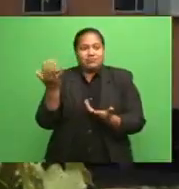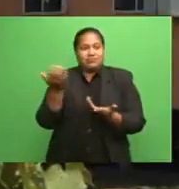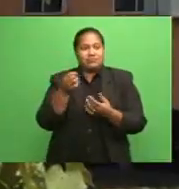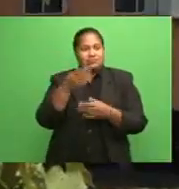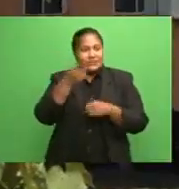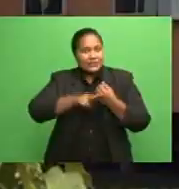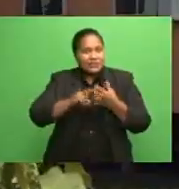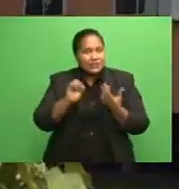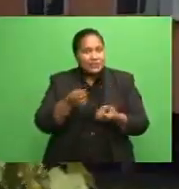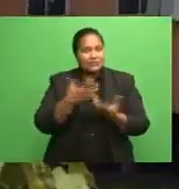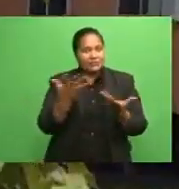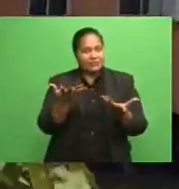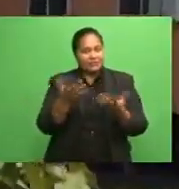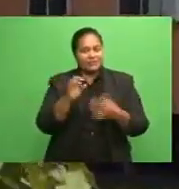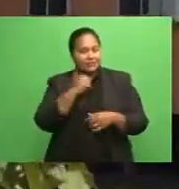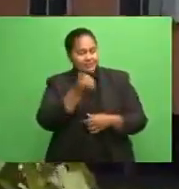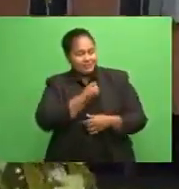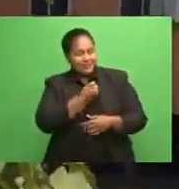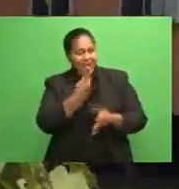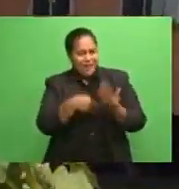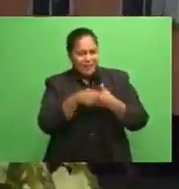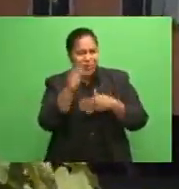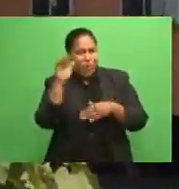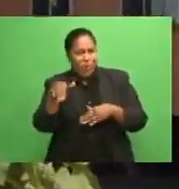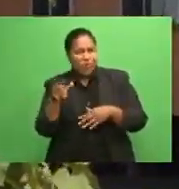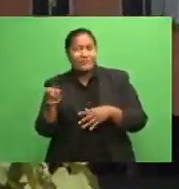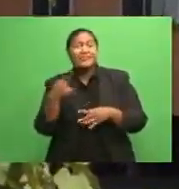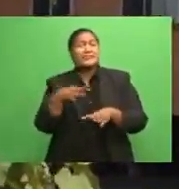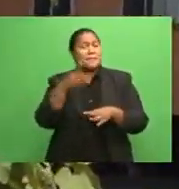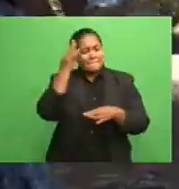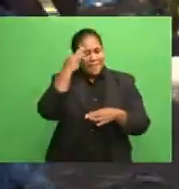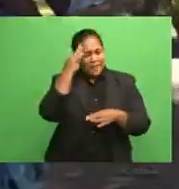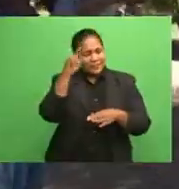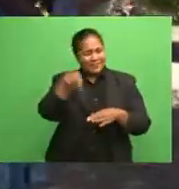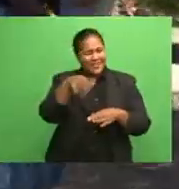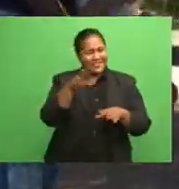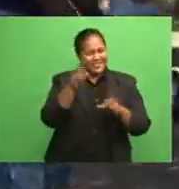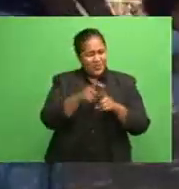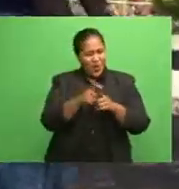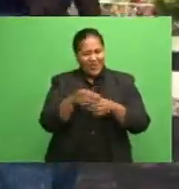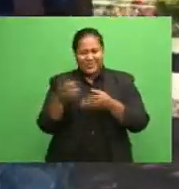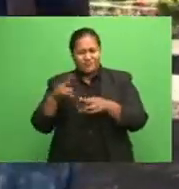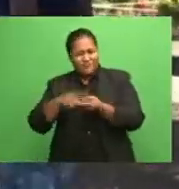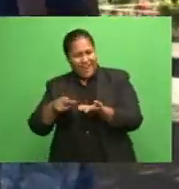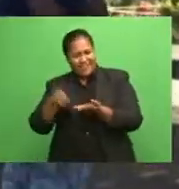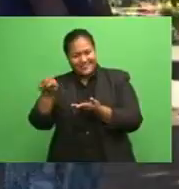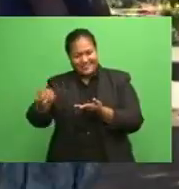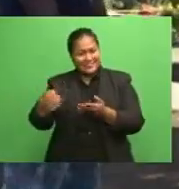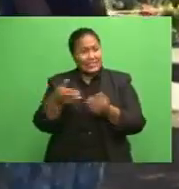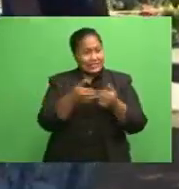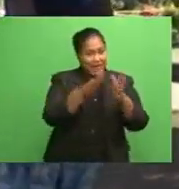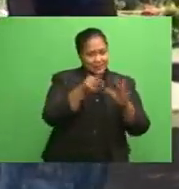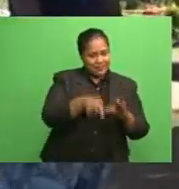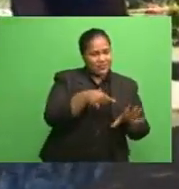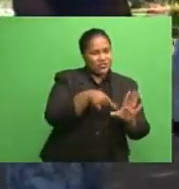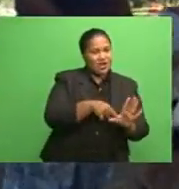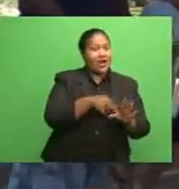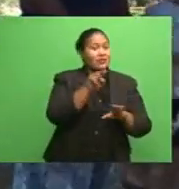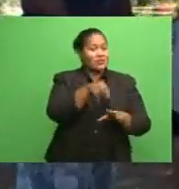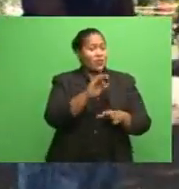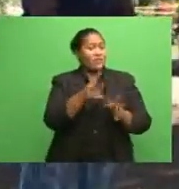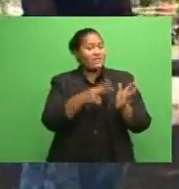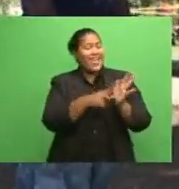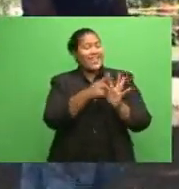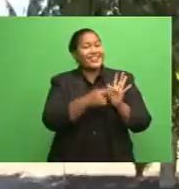where a mother and daughter have been renting since the start of this year. Neighbor 30-year-old Benyana Tombu says they are